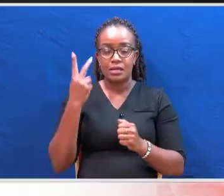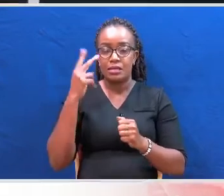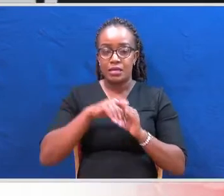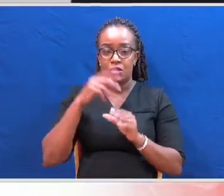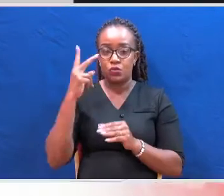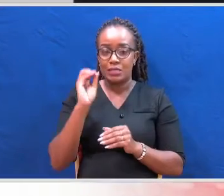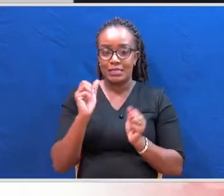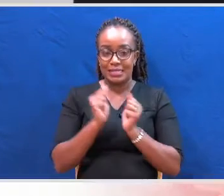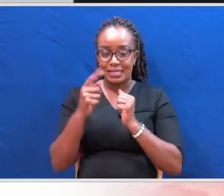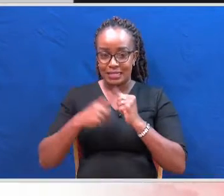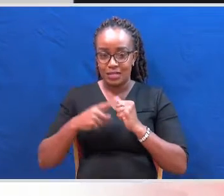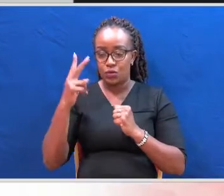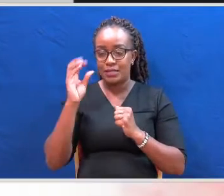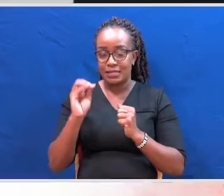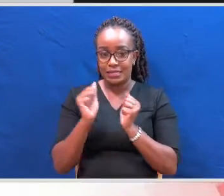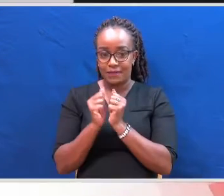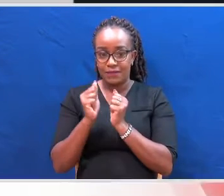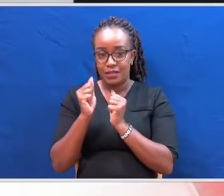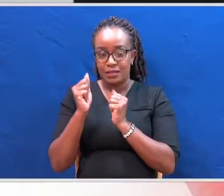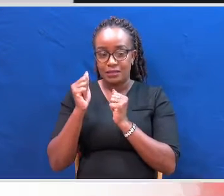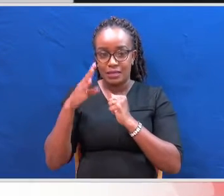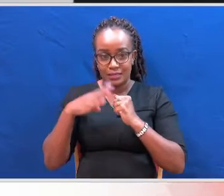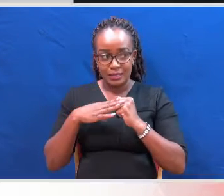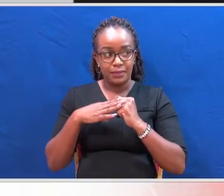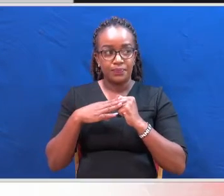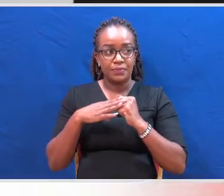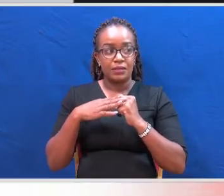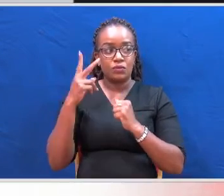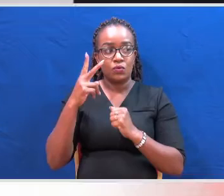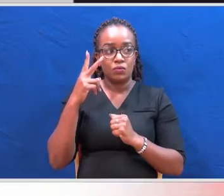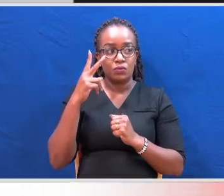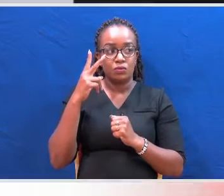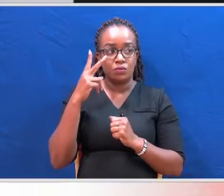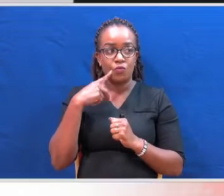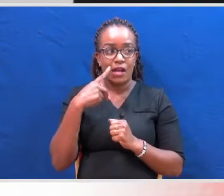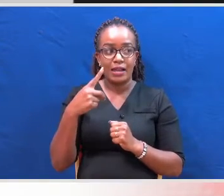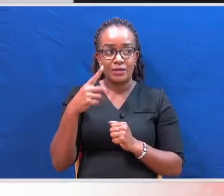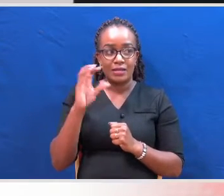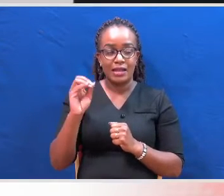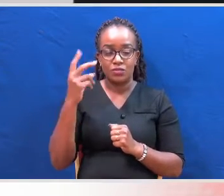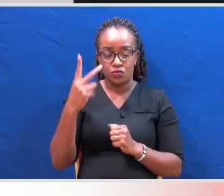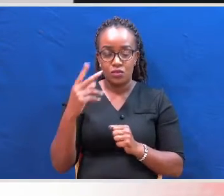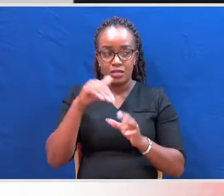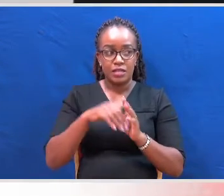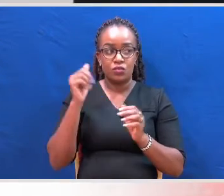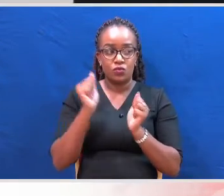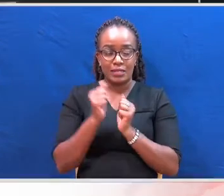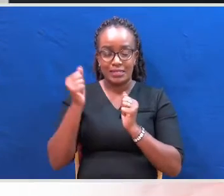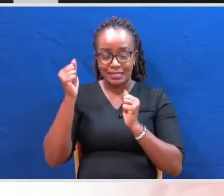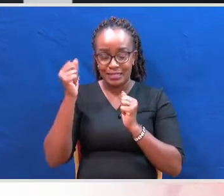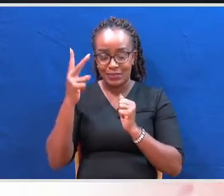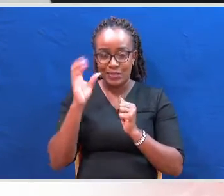-2017 downwards to 102,963 in 2017-2018.